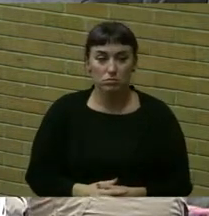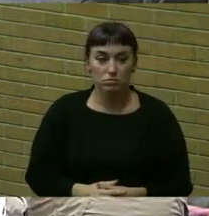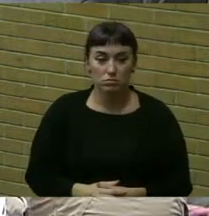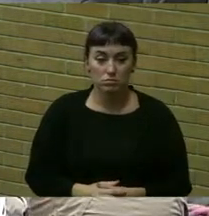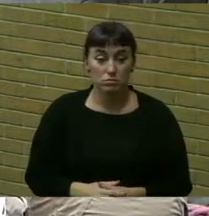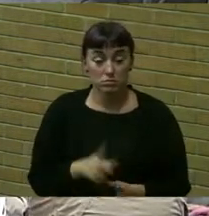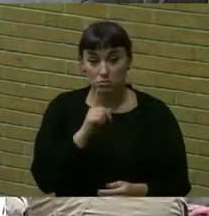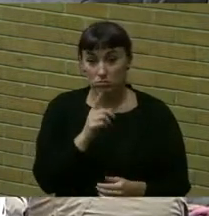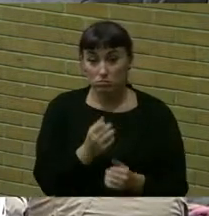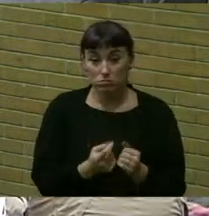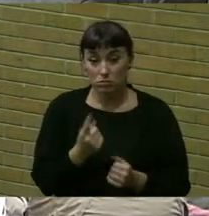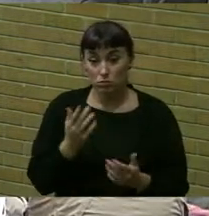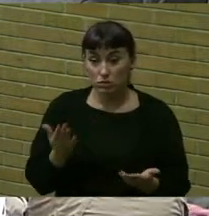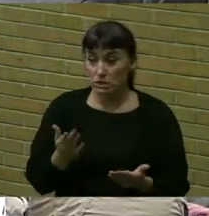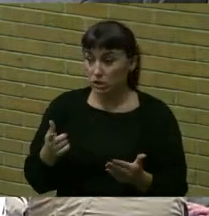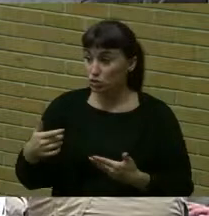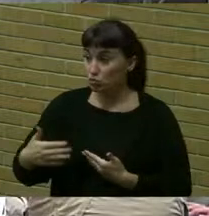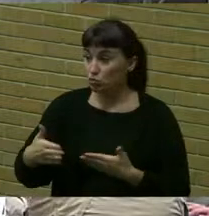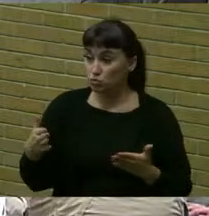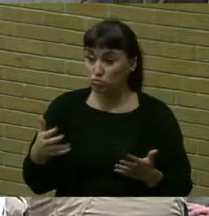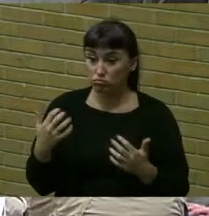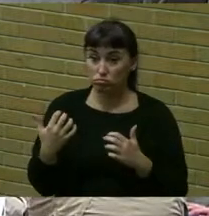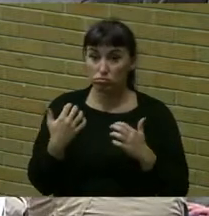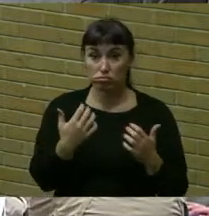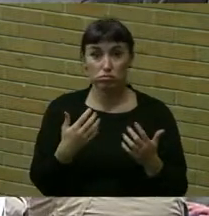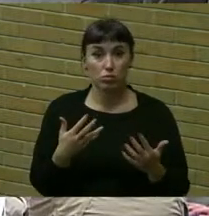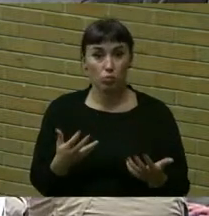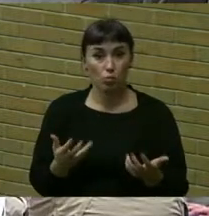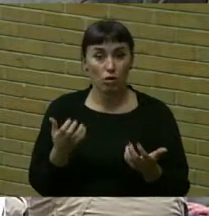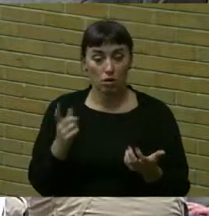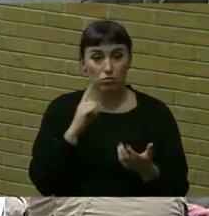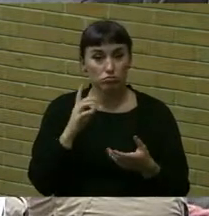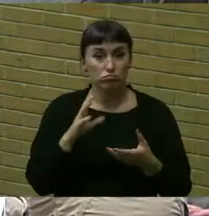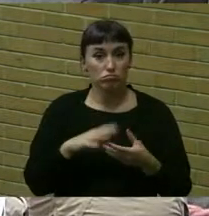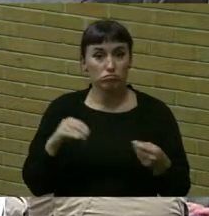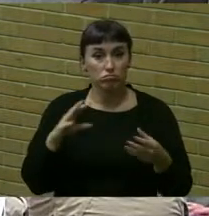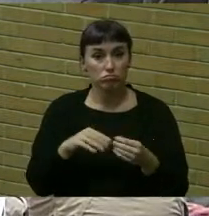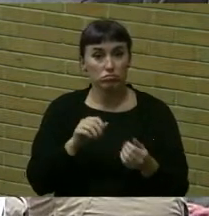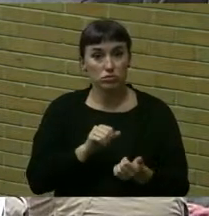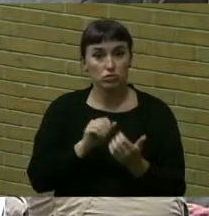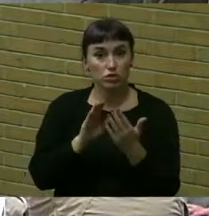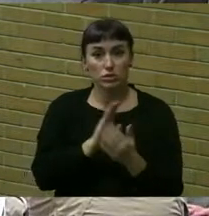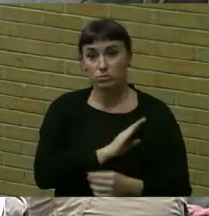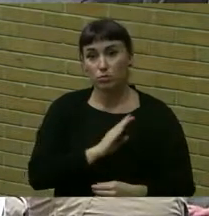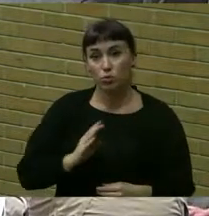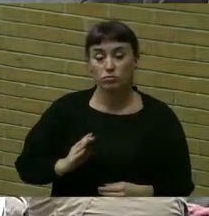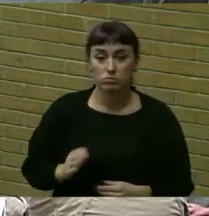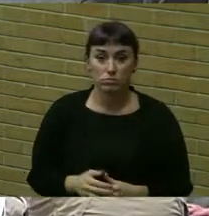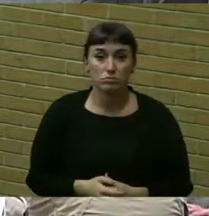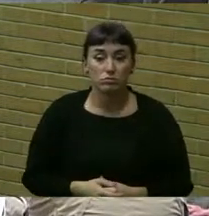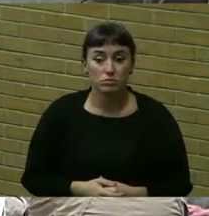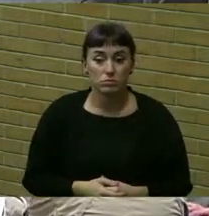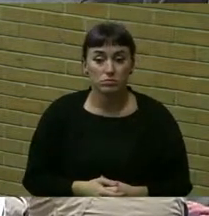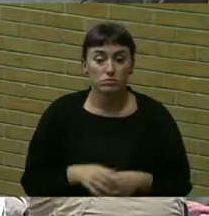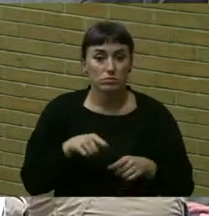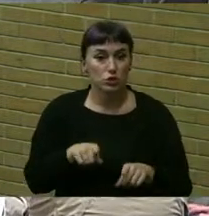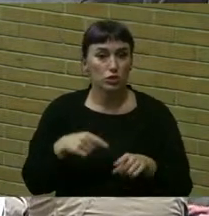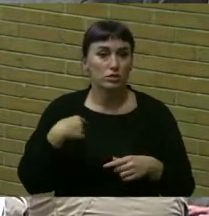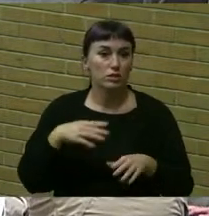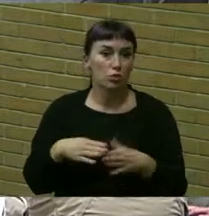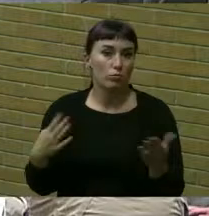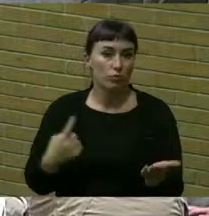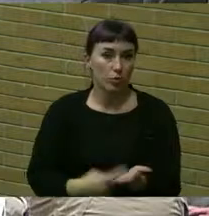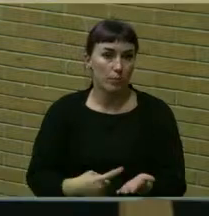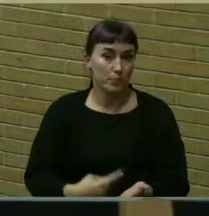Is there anyone here in the room that would like to address the town board during the open